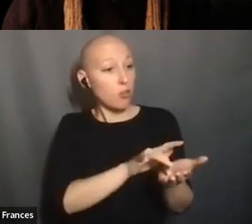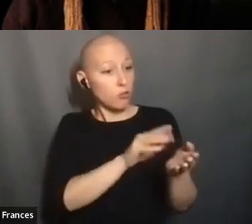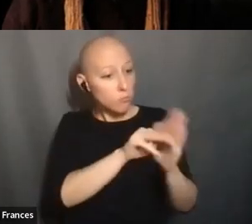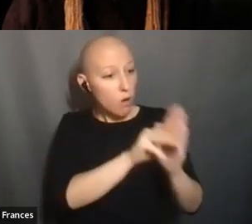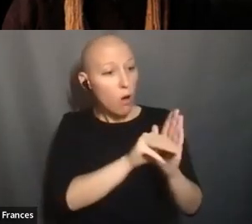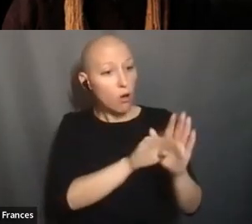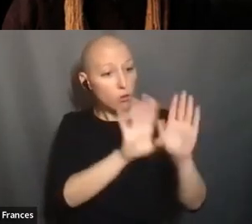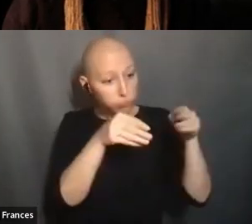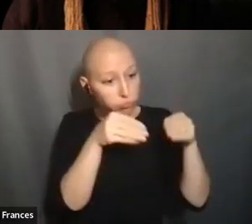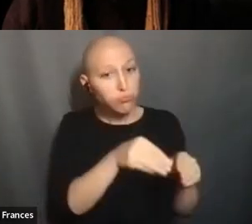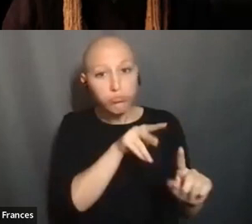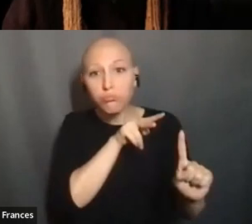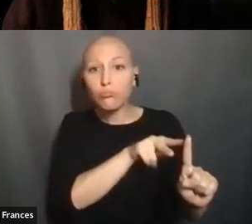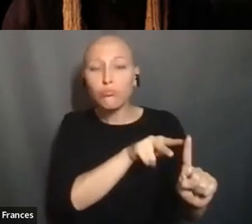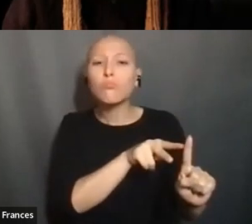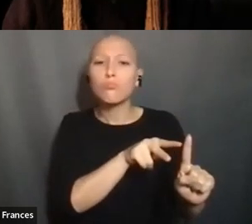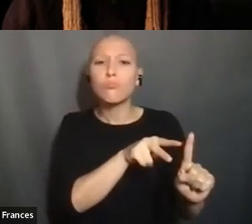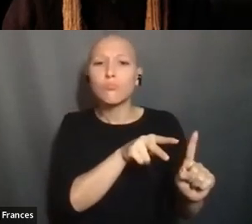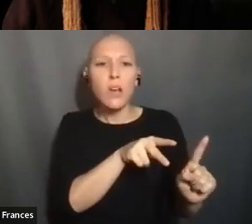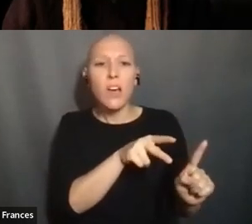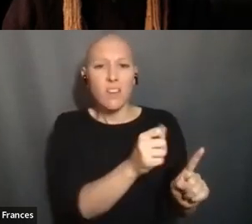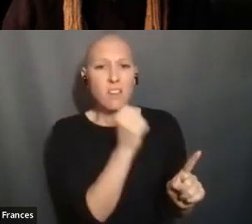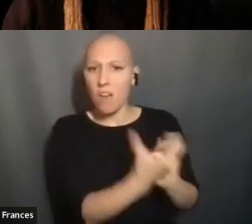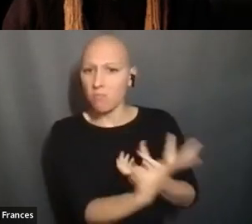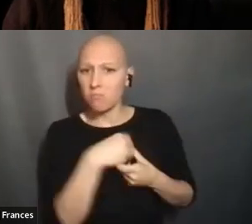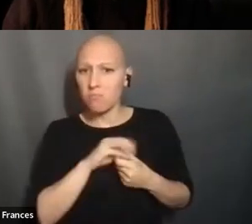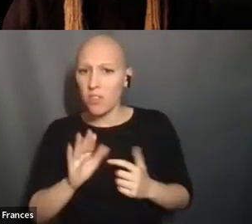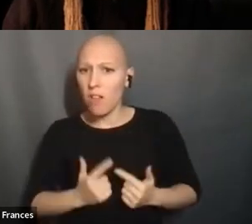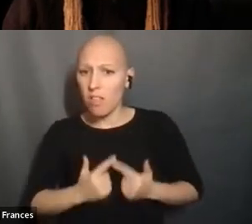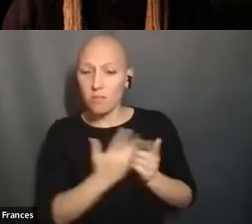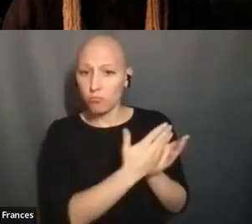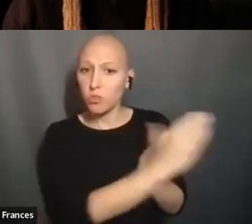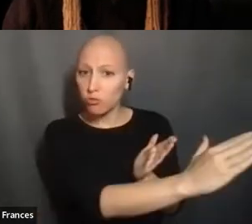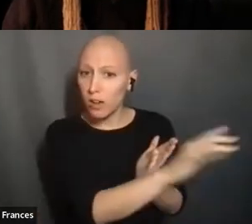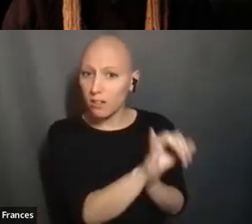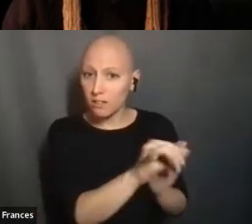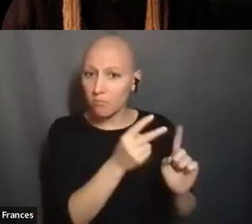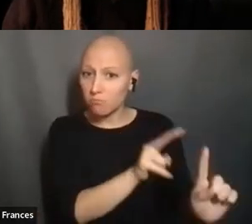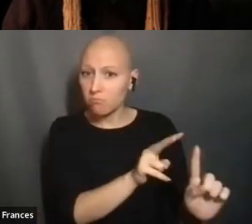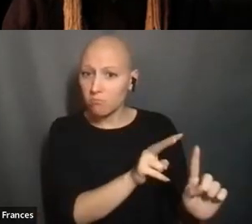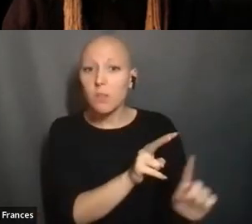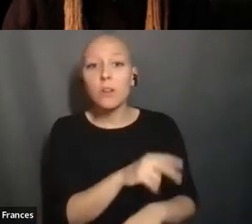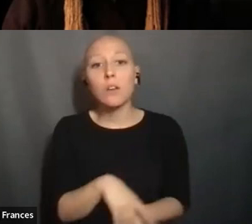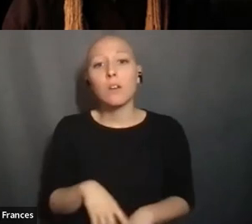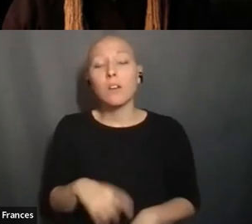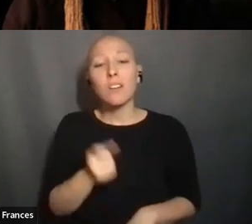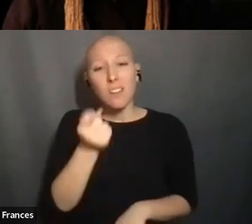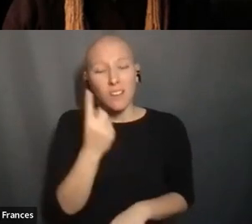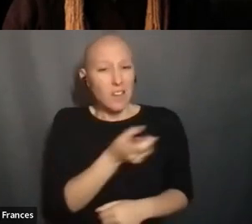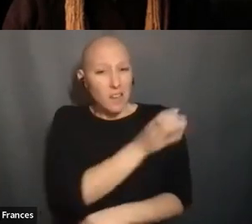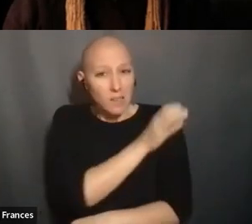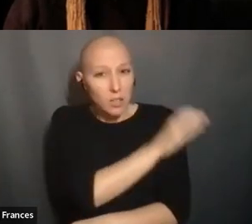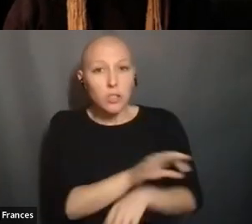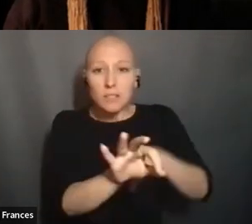THE REALITY FOR INDIVIDUALS IN THESE COMMUNITIES IS SO MUCH MORE COMPLEX THAN CLINICAL DEFINITIONS AND THAN CLINICAL